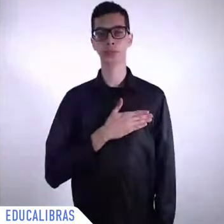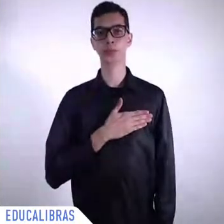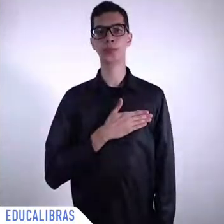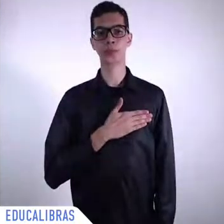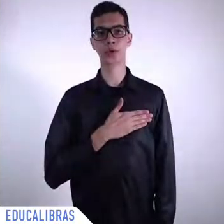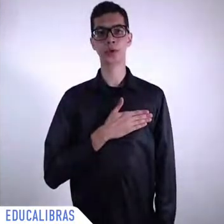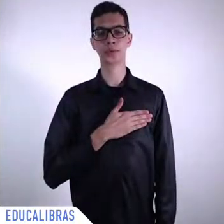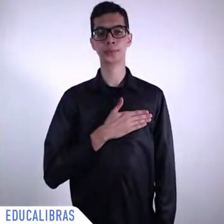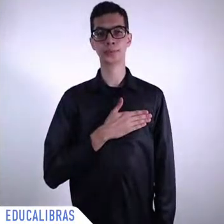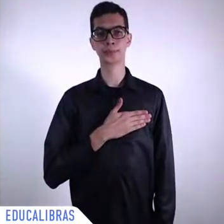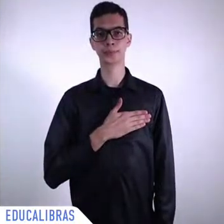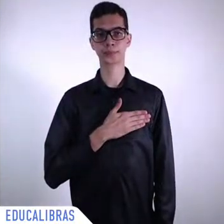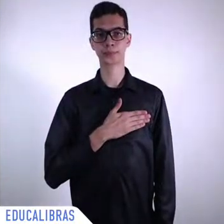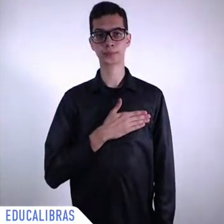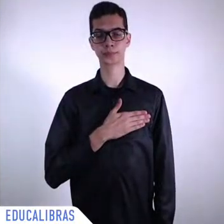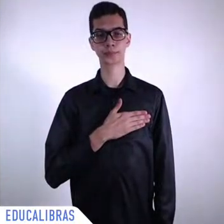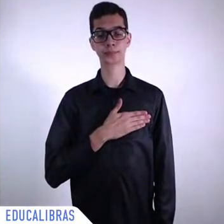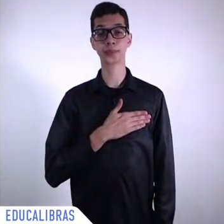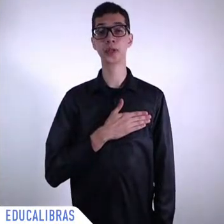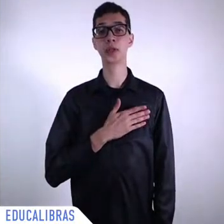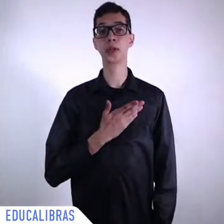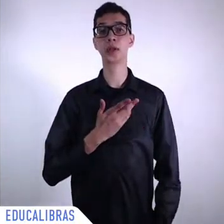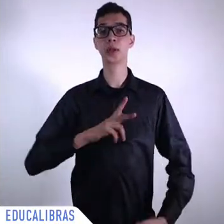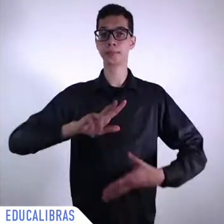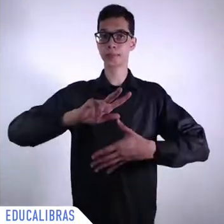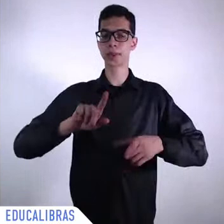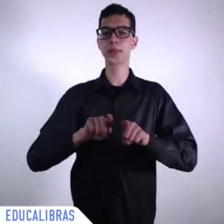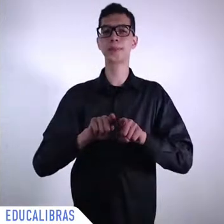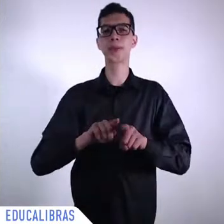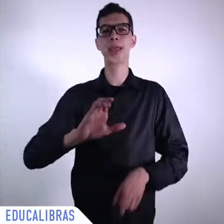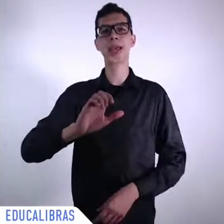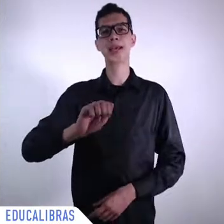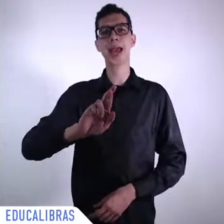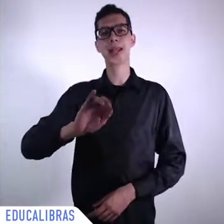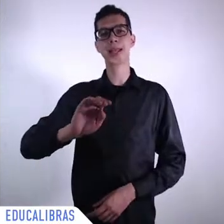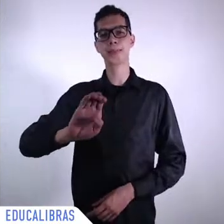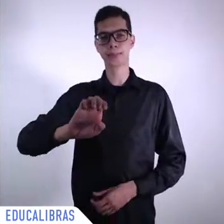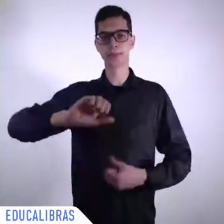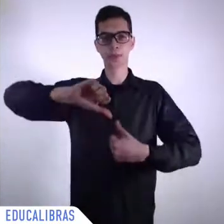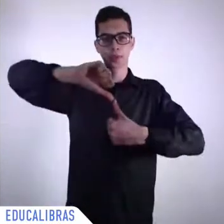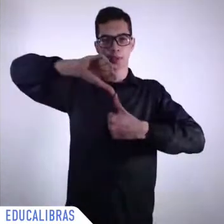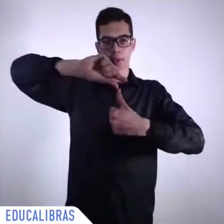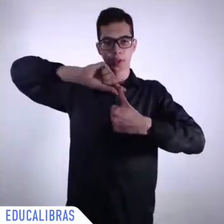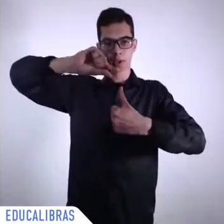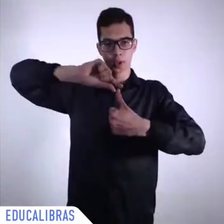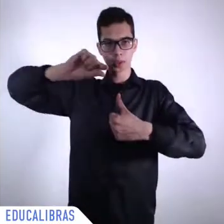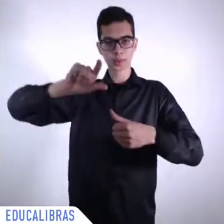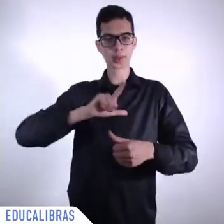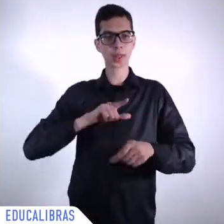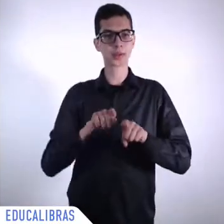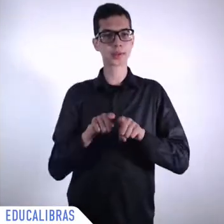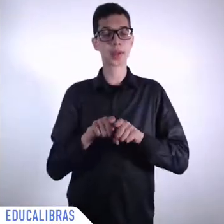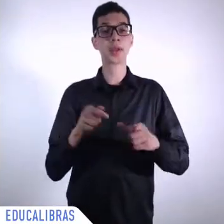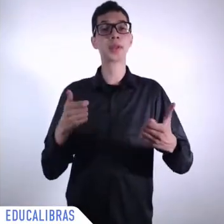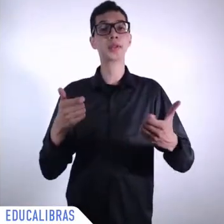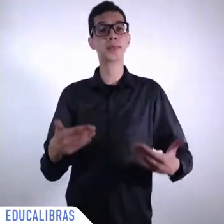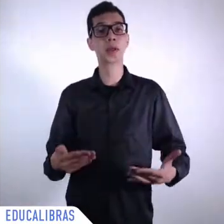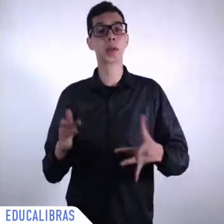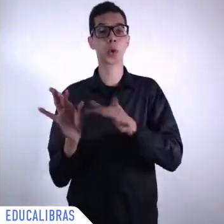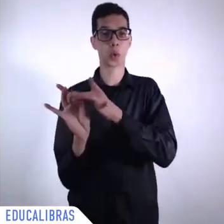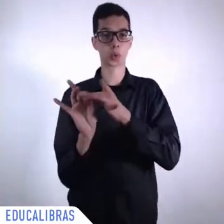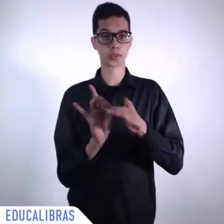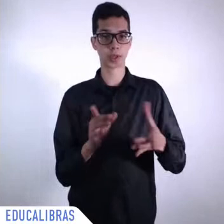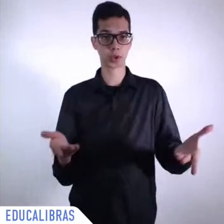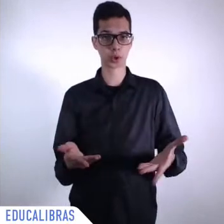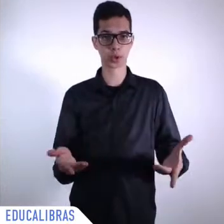in this, in this context. But I'll give a final word about the subject of which apparently is something